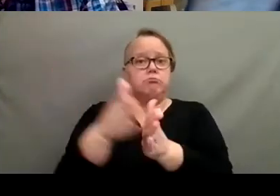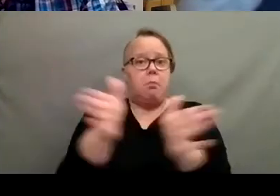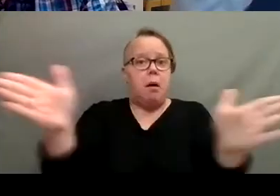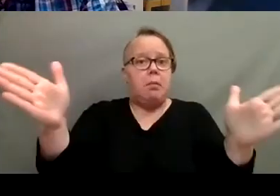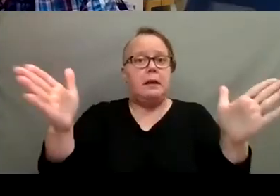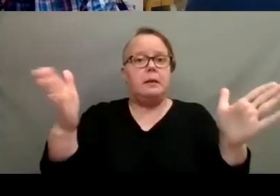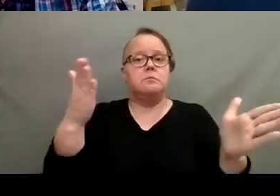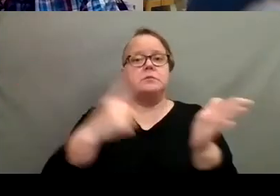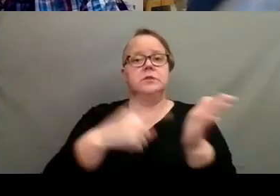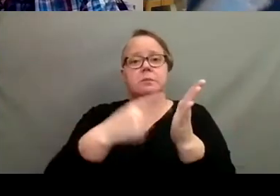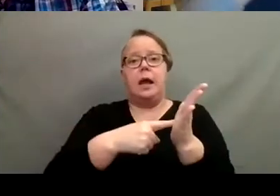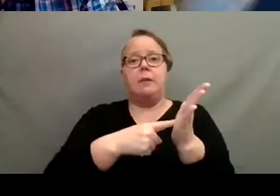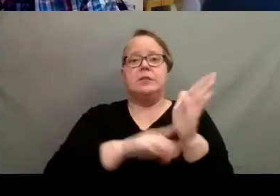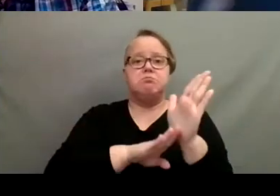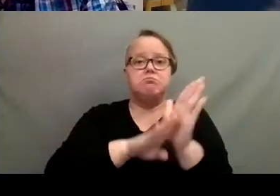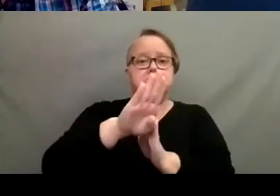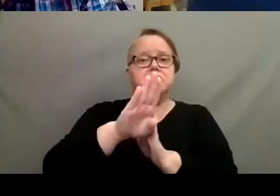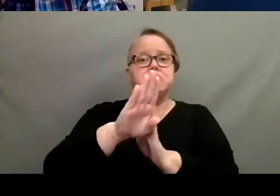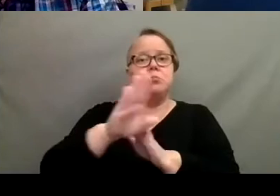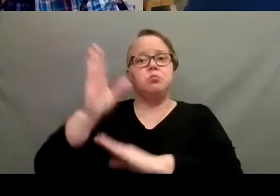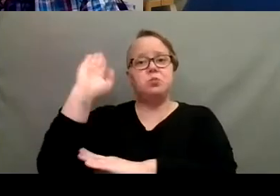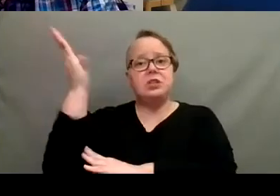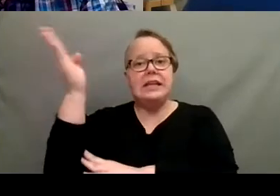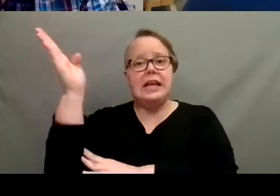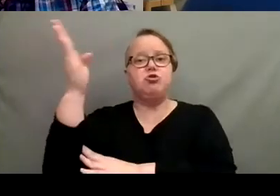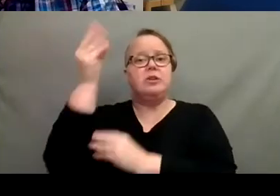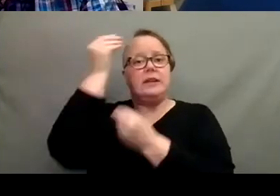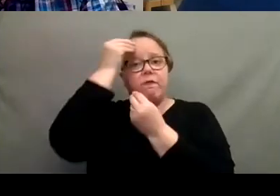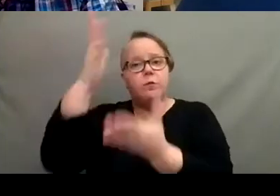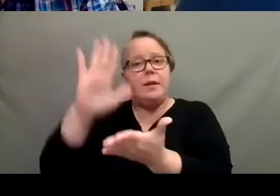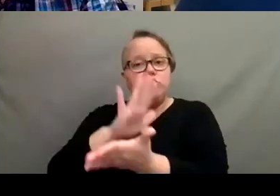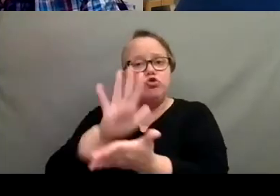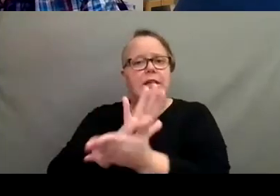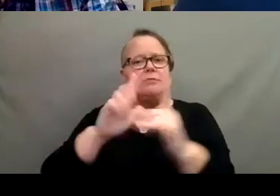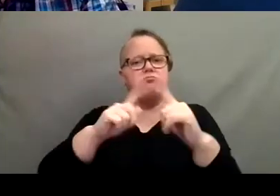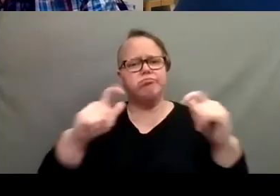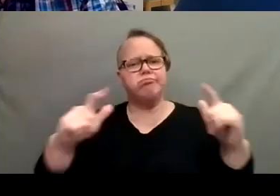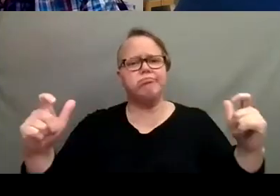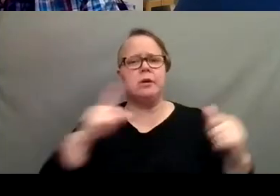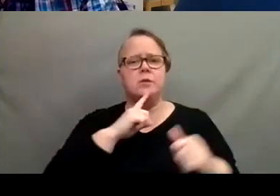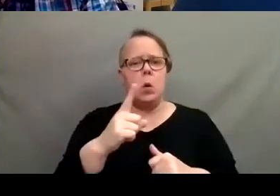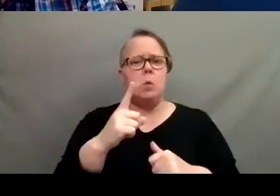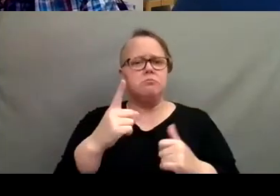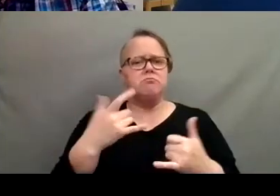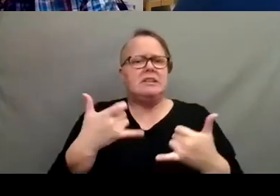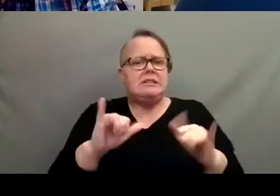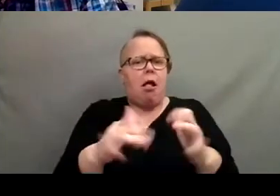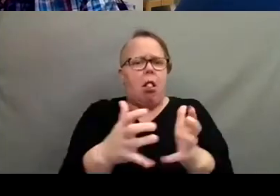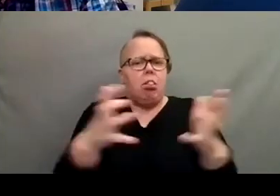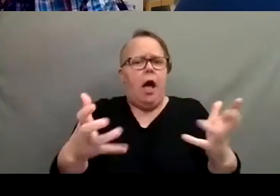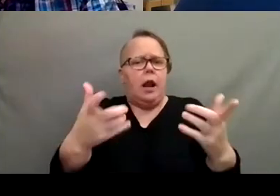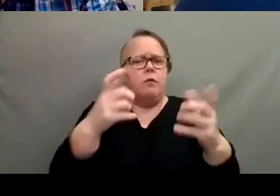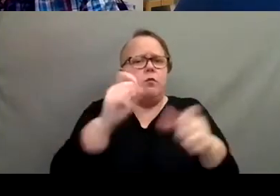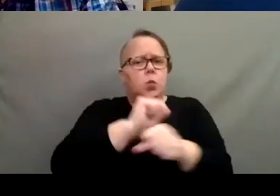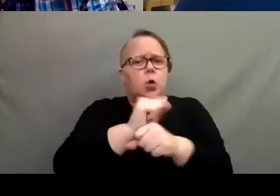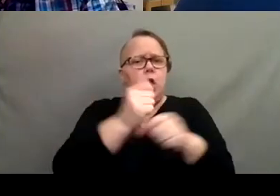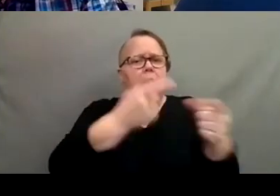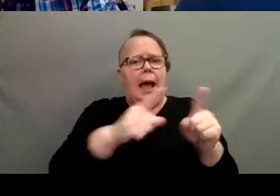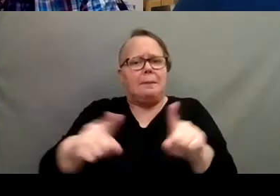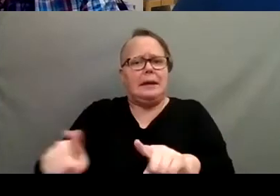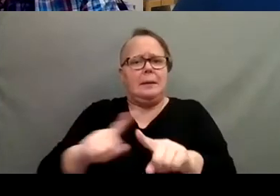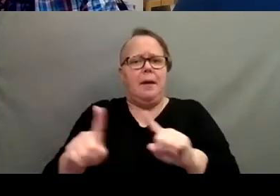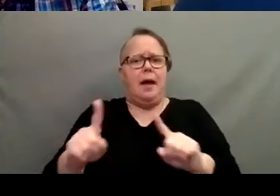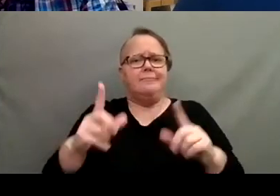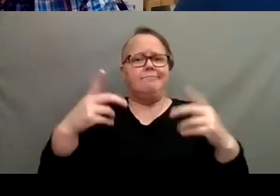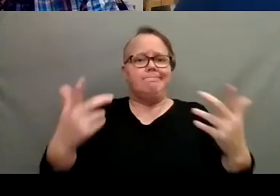creating presentations, information sheets, things like that. So it's, um, yeah, there's still a lot of work happening. mean, it's just,